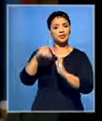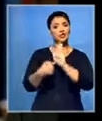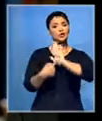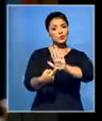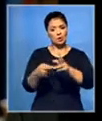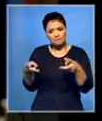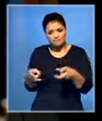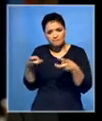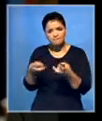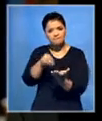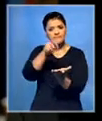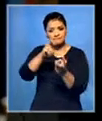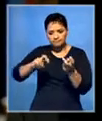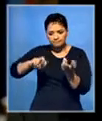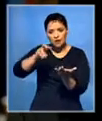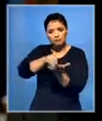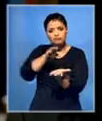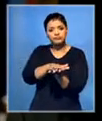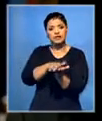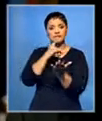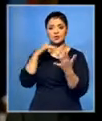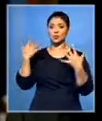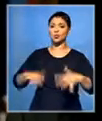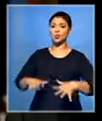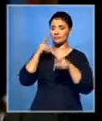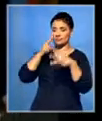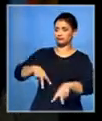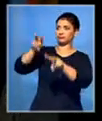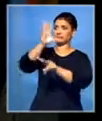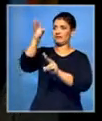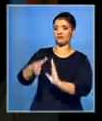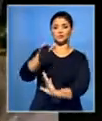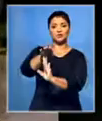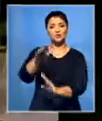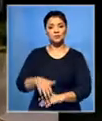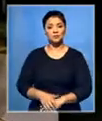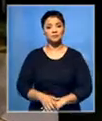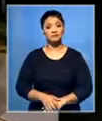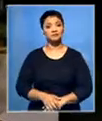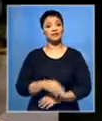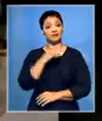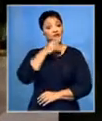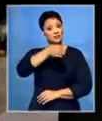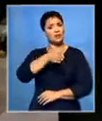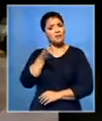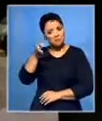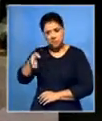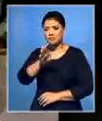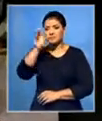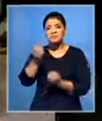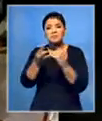unearthing and laying bare the grandeur of Africa. He was no stranger to South Africa.